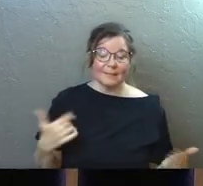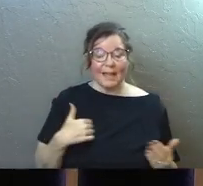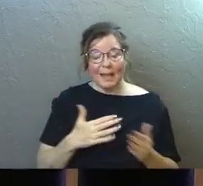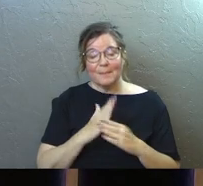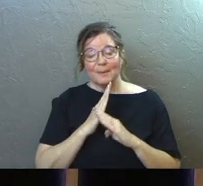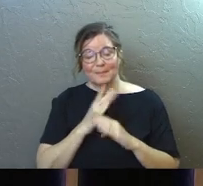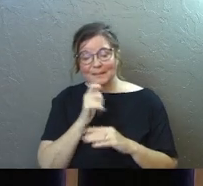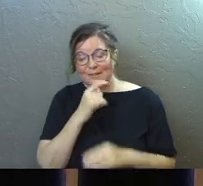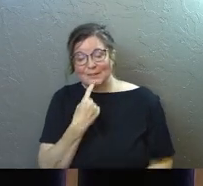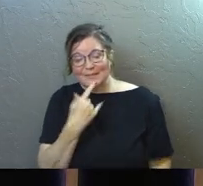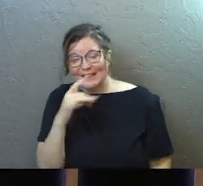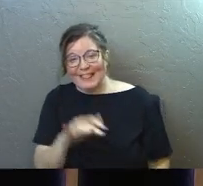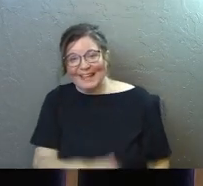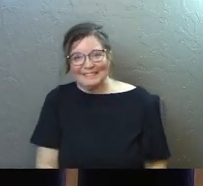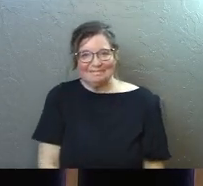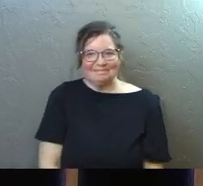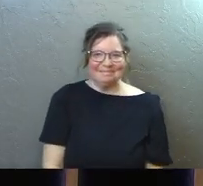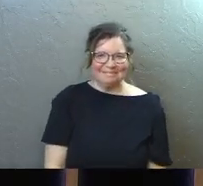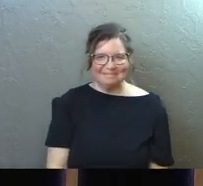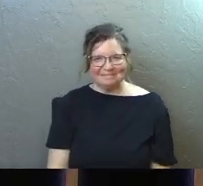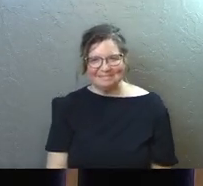I'm going to pretend you didn't say that.